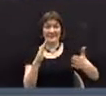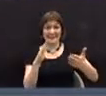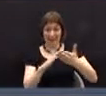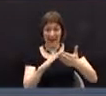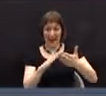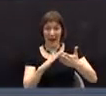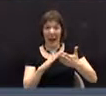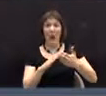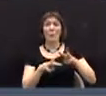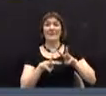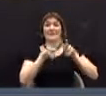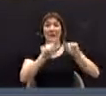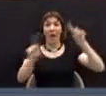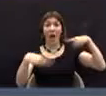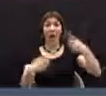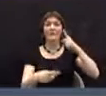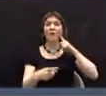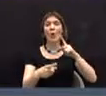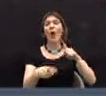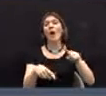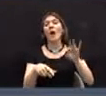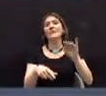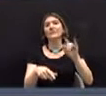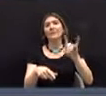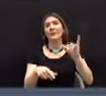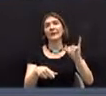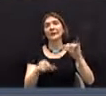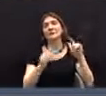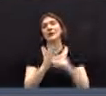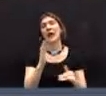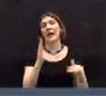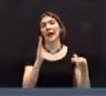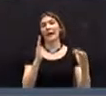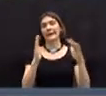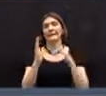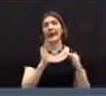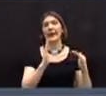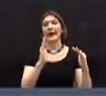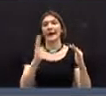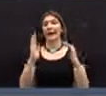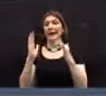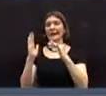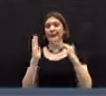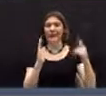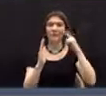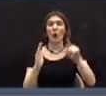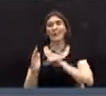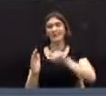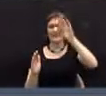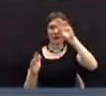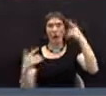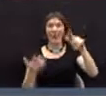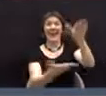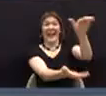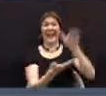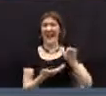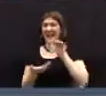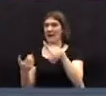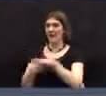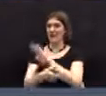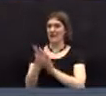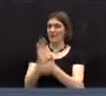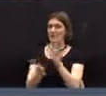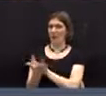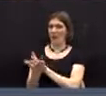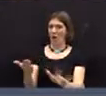feasibility studies for the police and fire, we would have paid for this building. Now, has anyone even